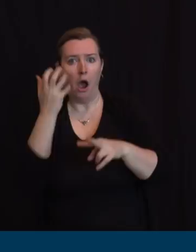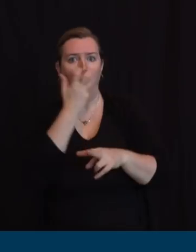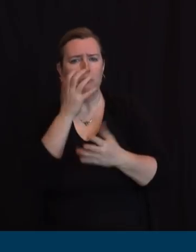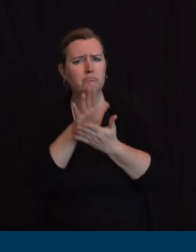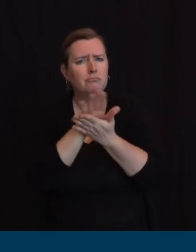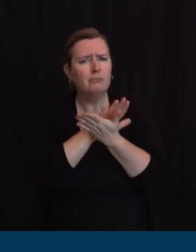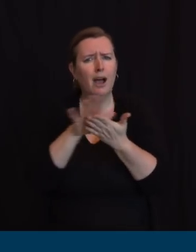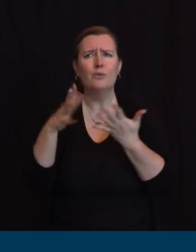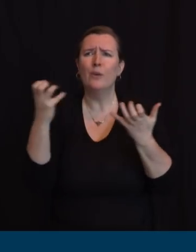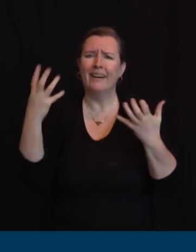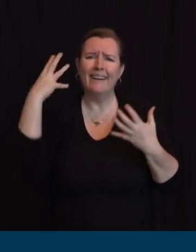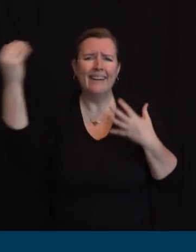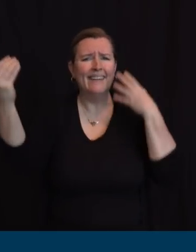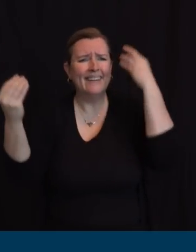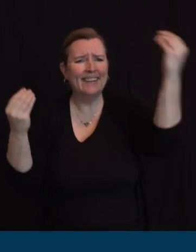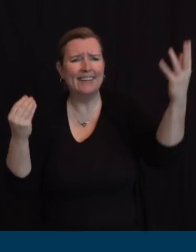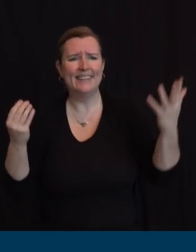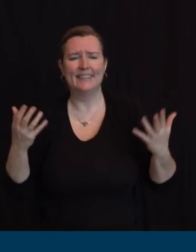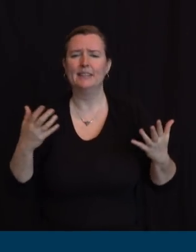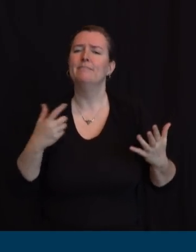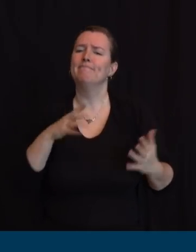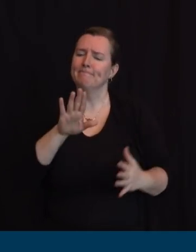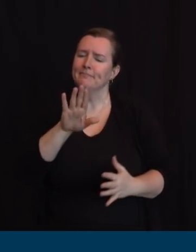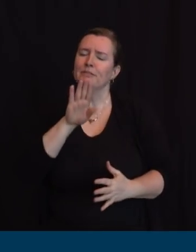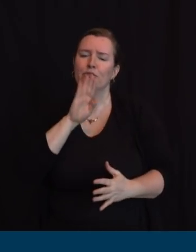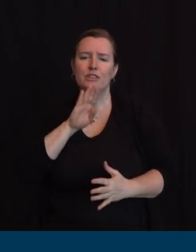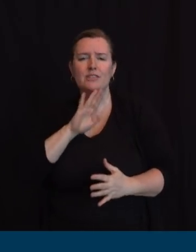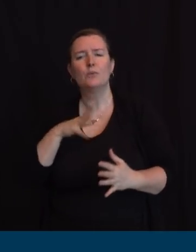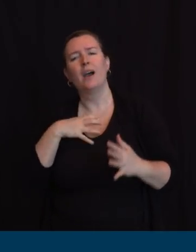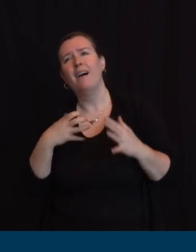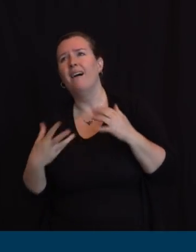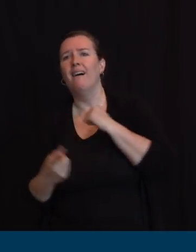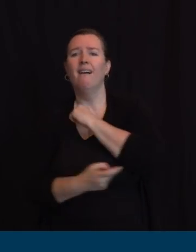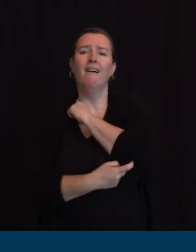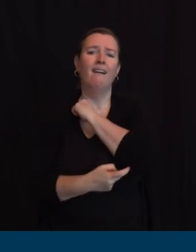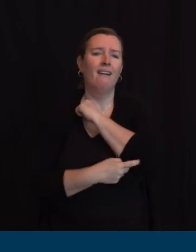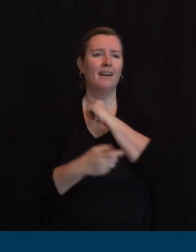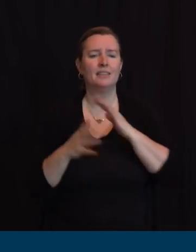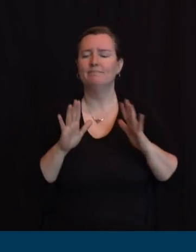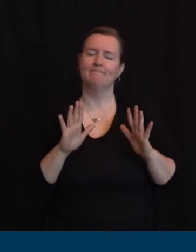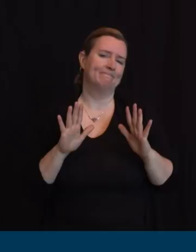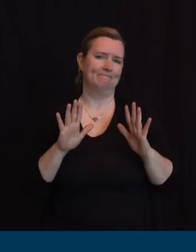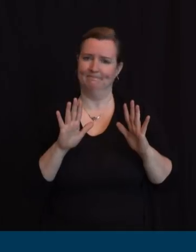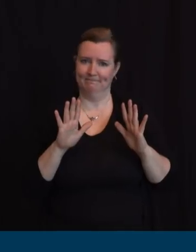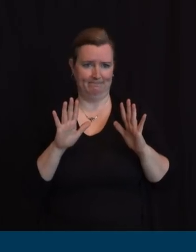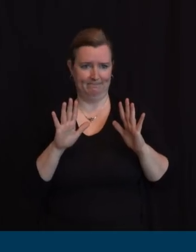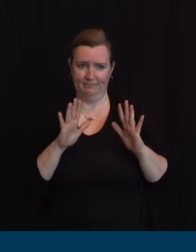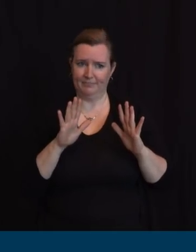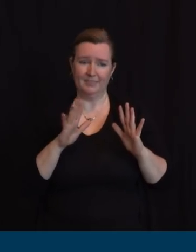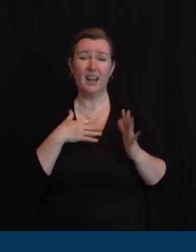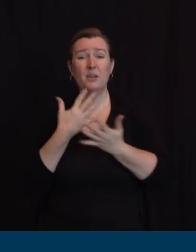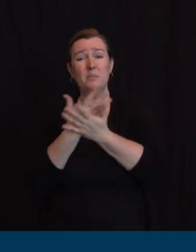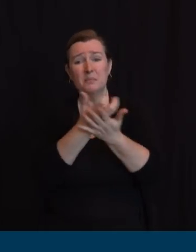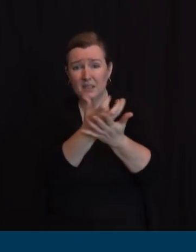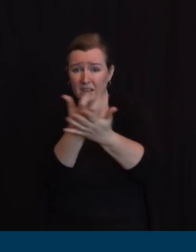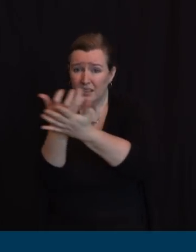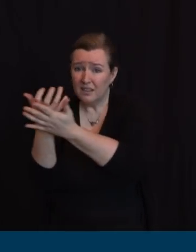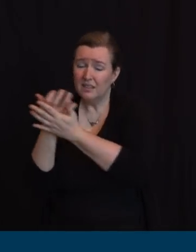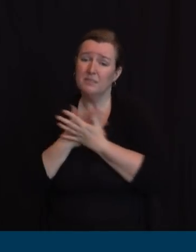you have a temptation to sort of let your guard down. And I would just beg you, don't do that. The faster